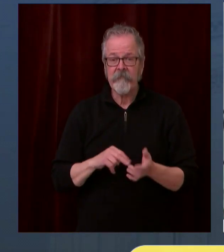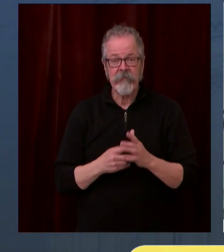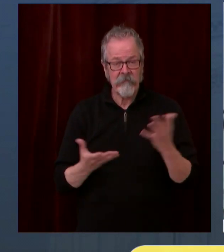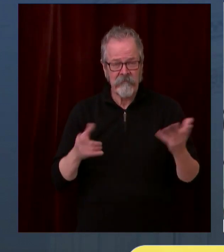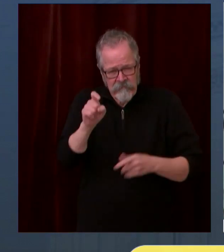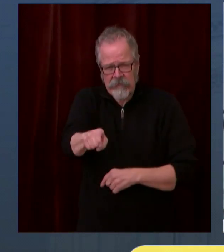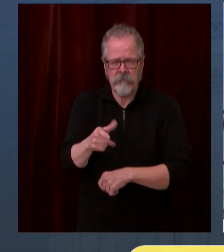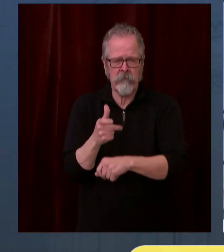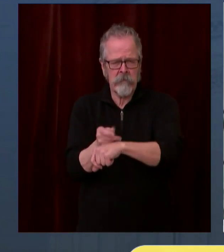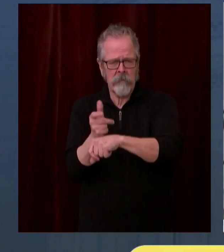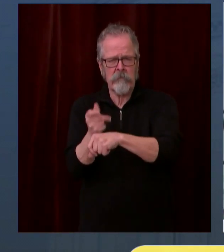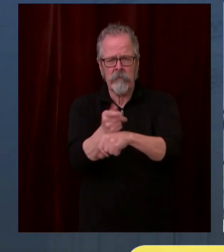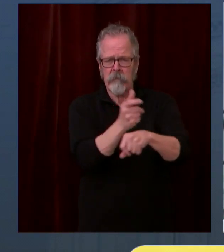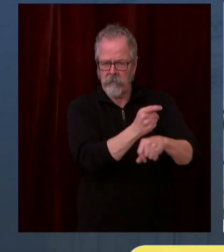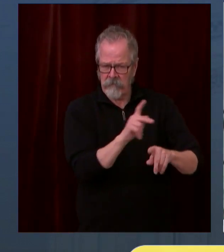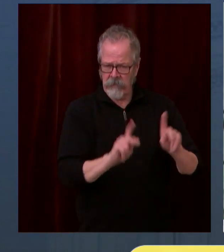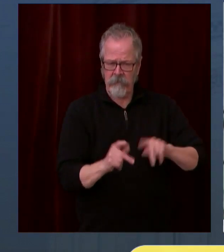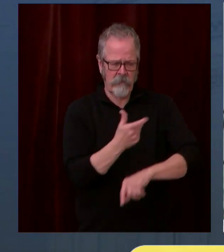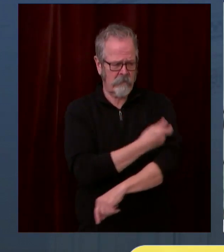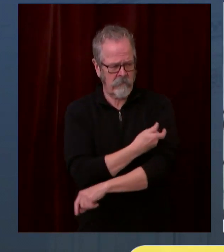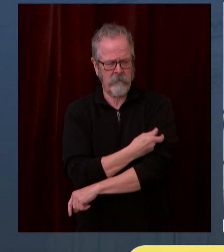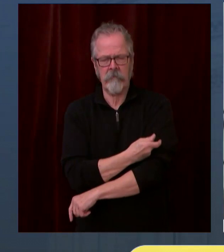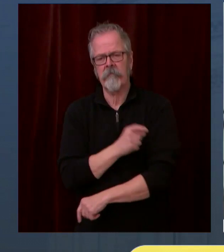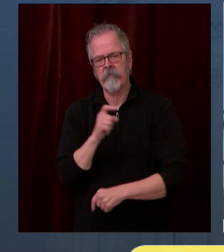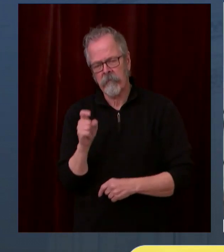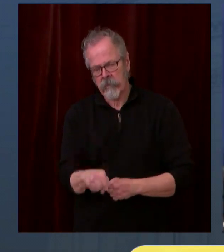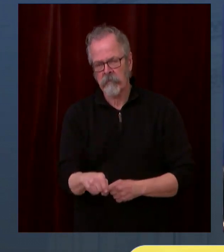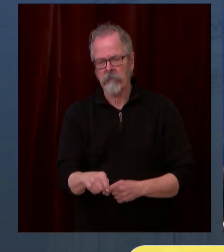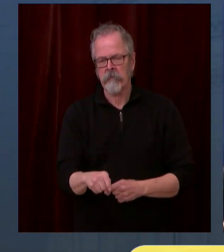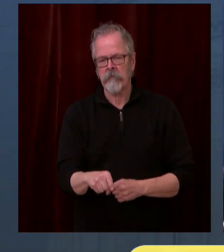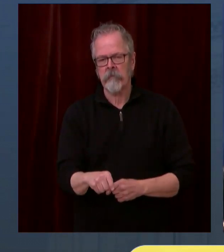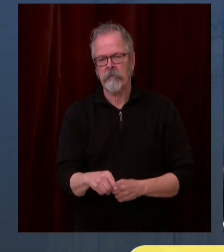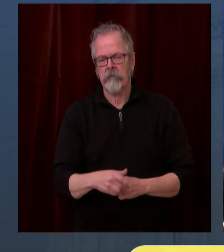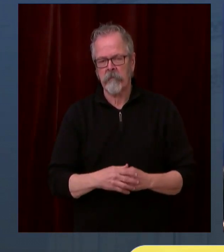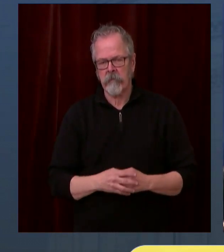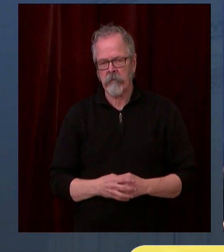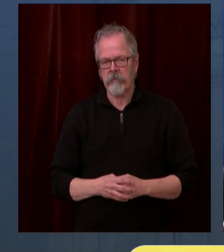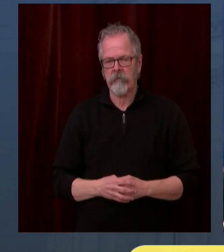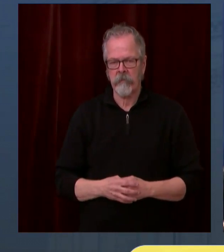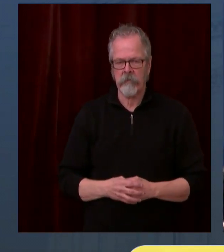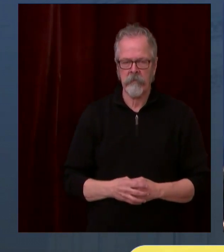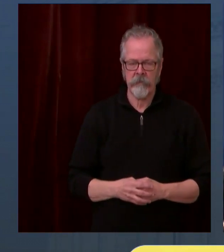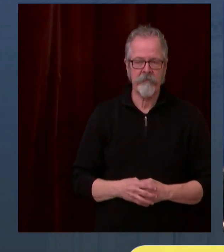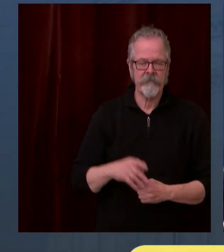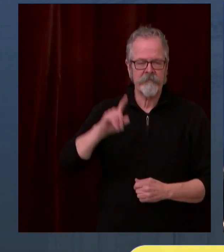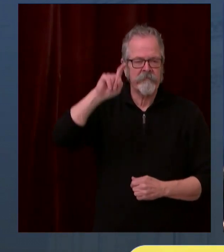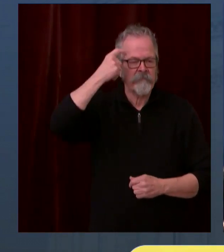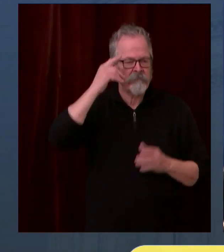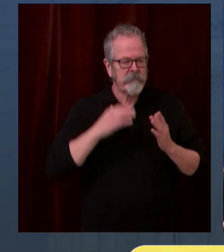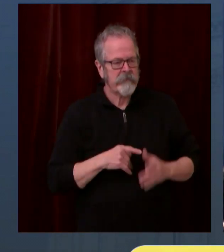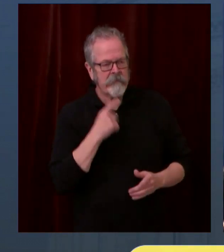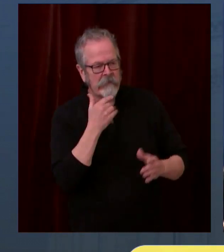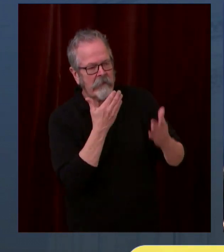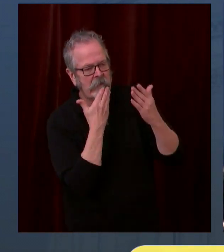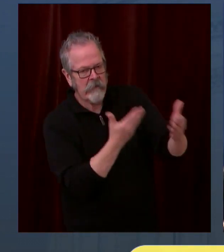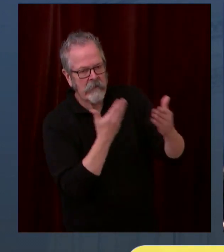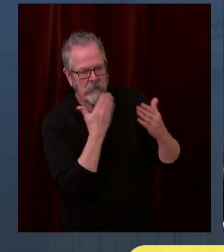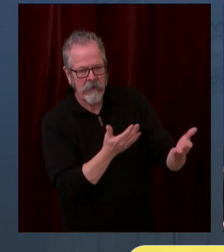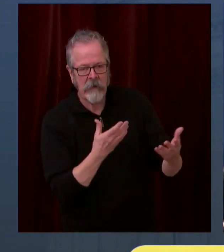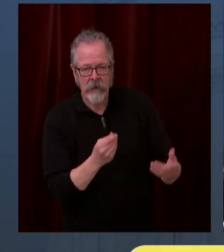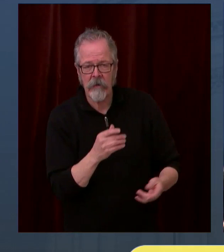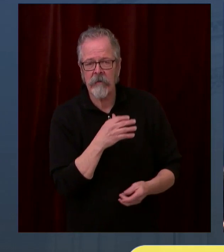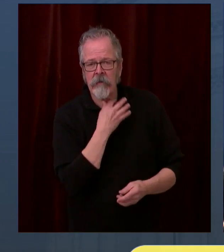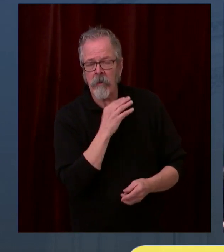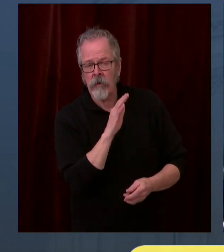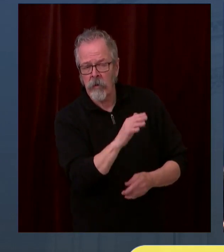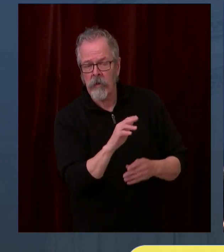Thank you. Thank you for your national leadership too. One of Joe Biden's first great picks is to pick you to help